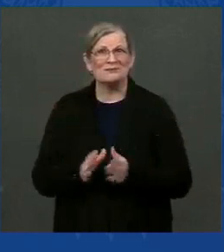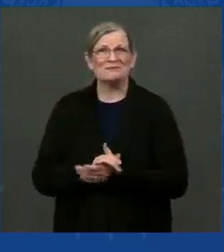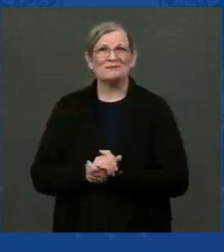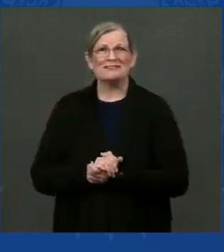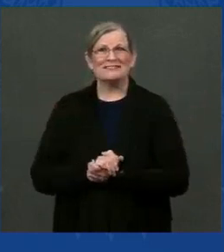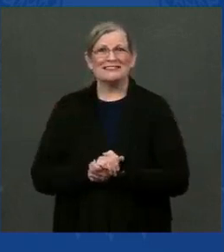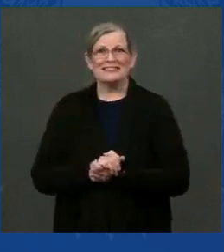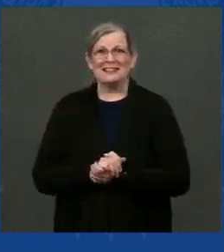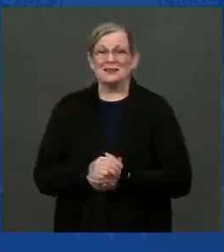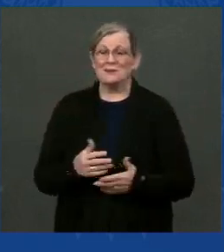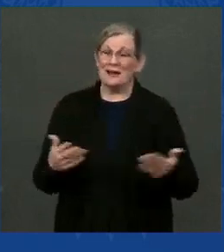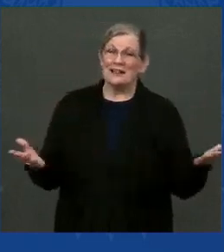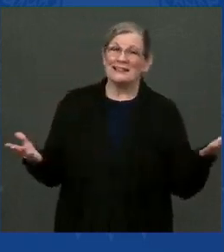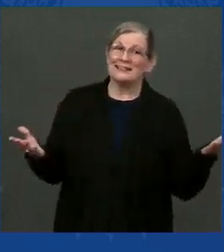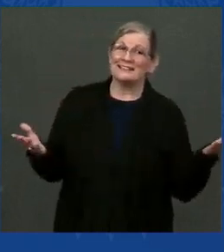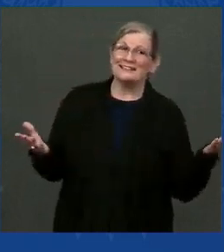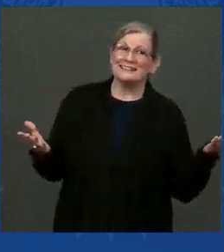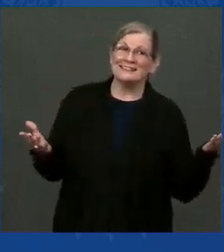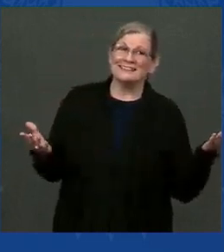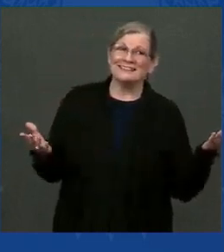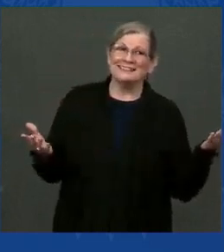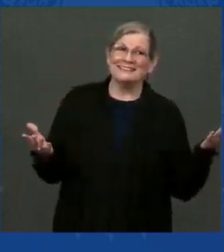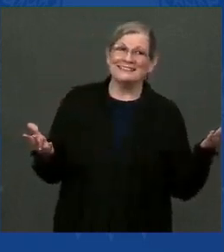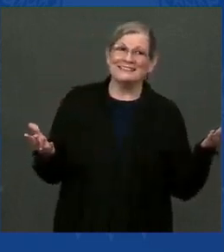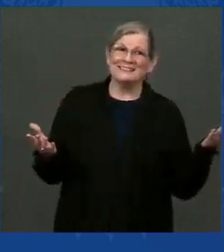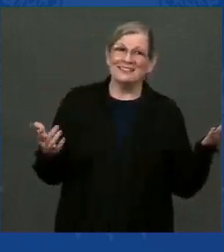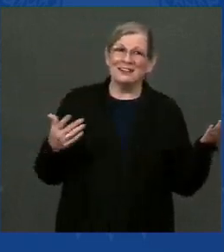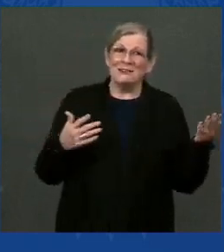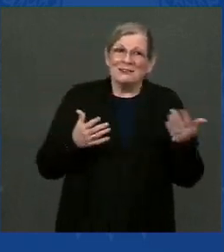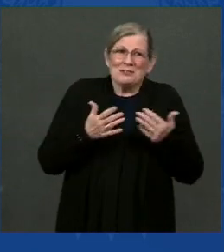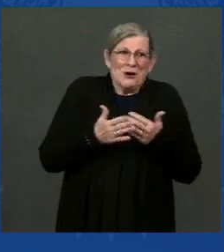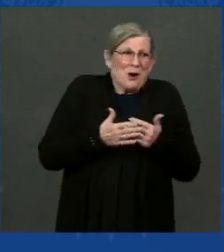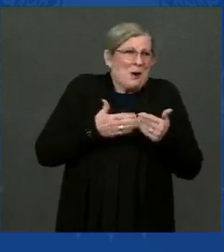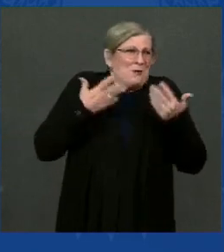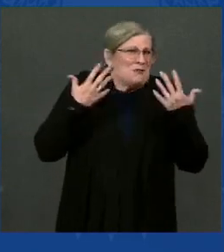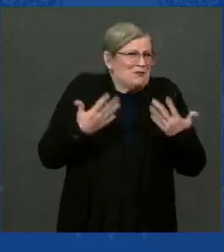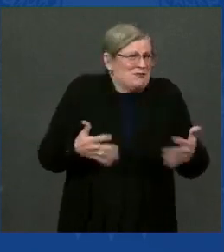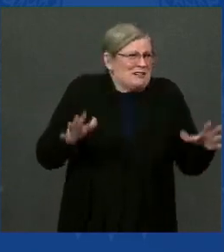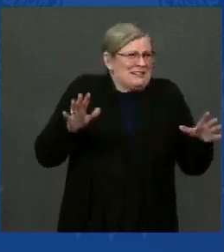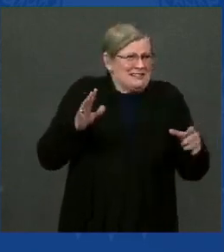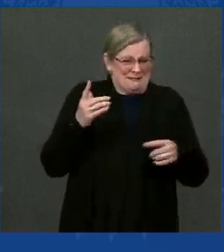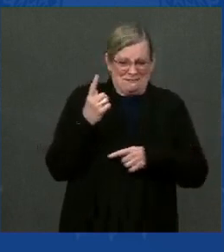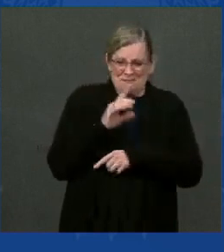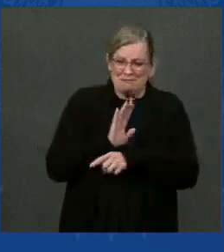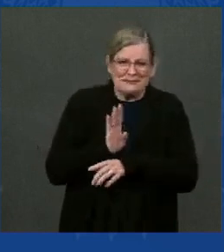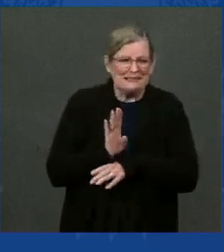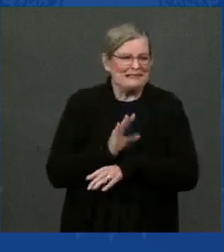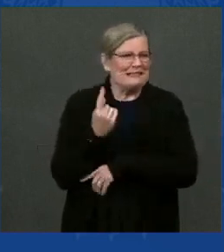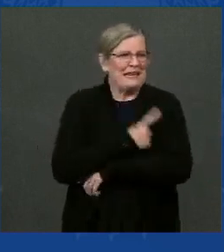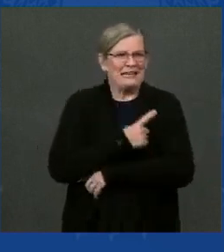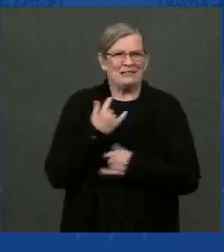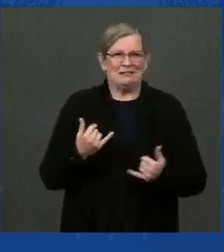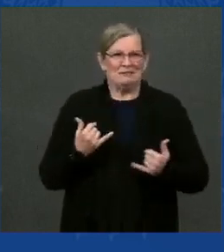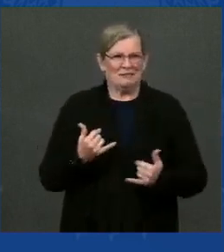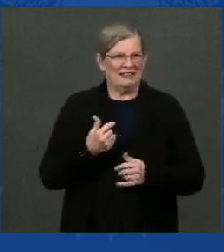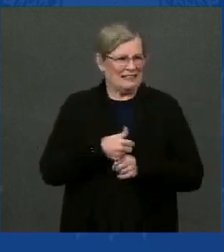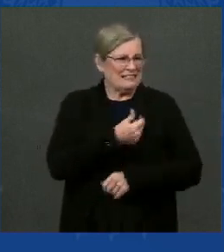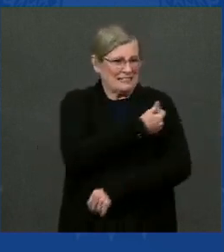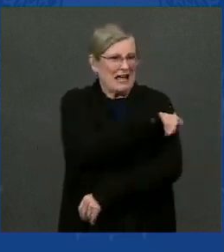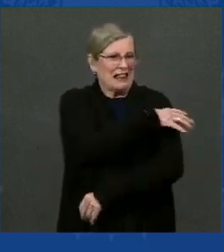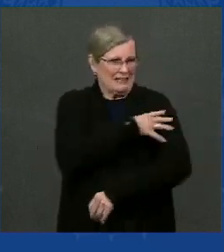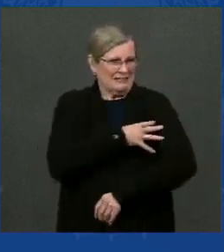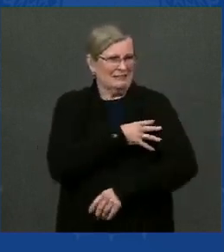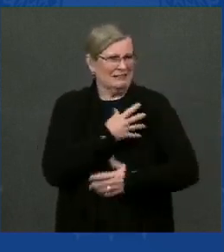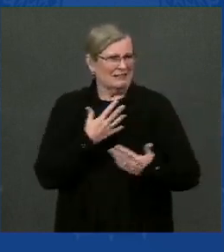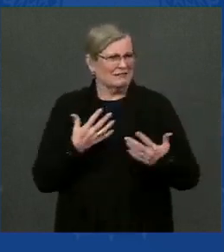Well, we're preparing to wrap up another busy day in Scotland. I think we got a lot done. We have a lot of good